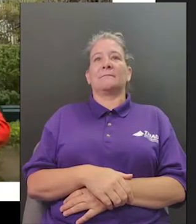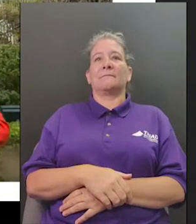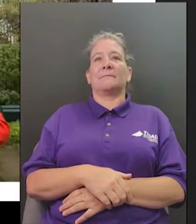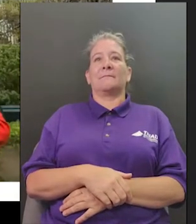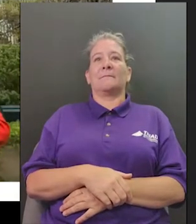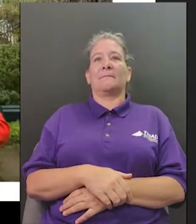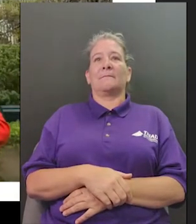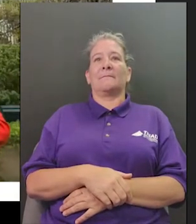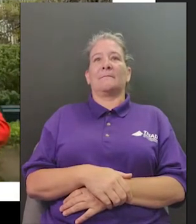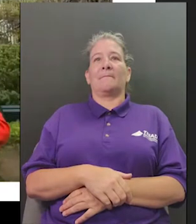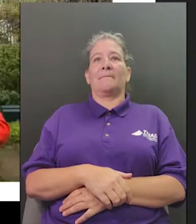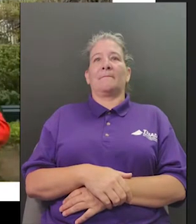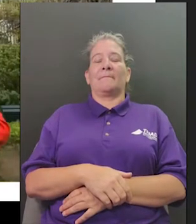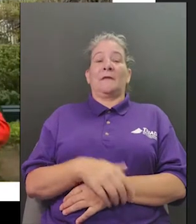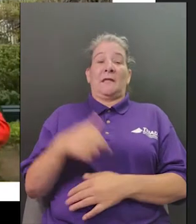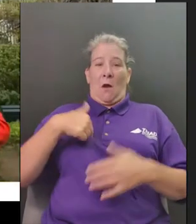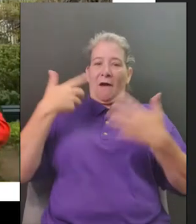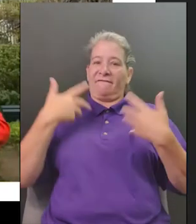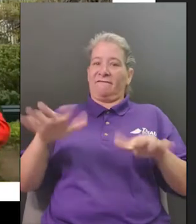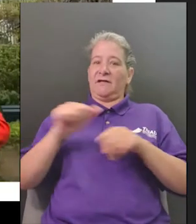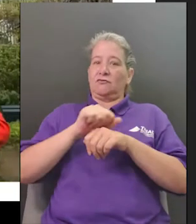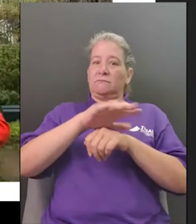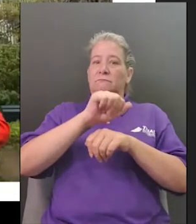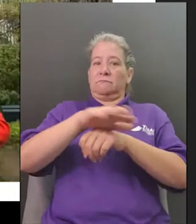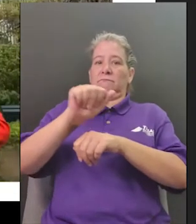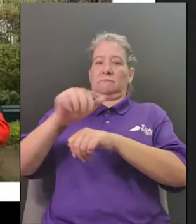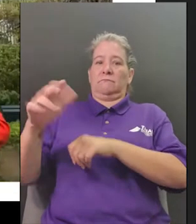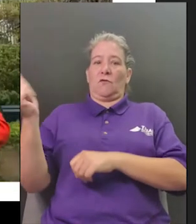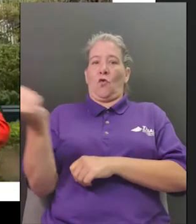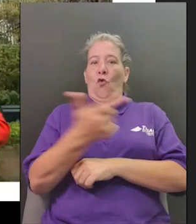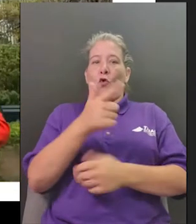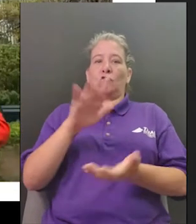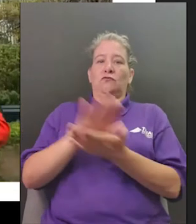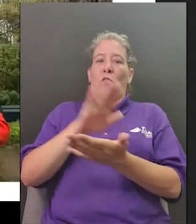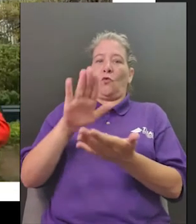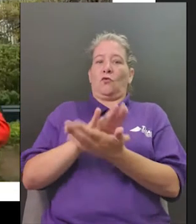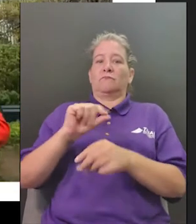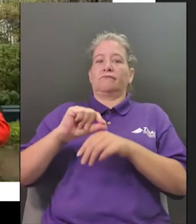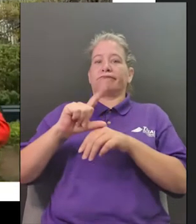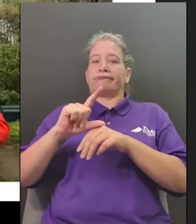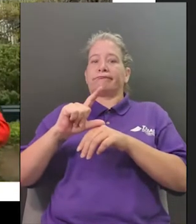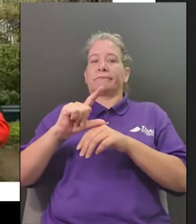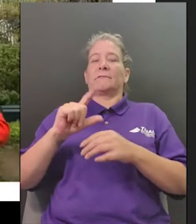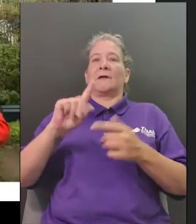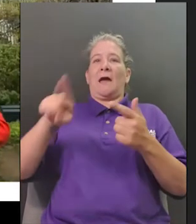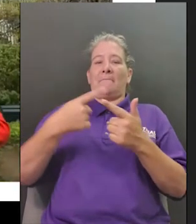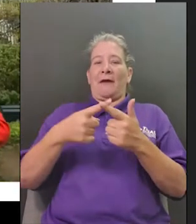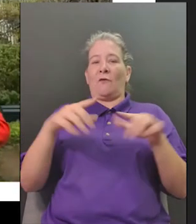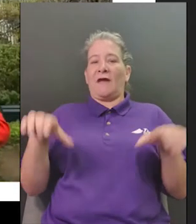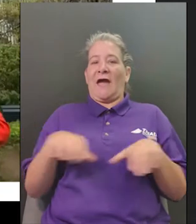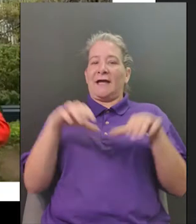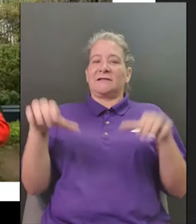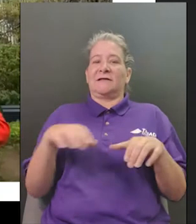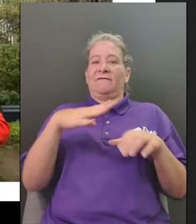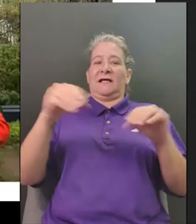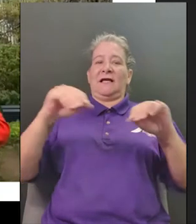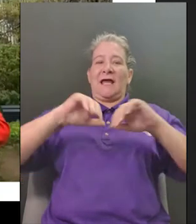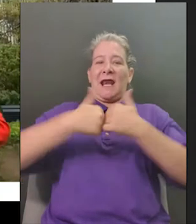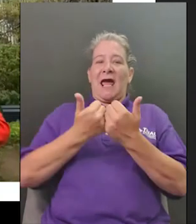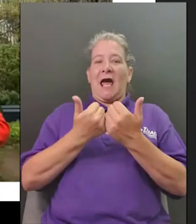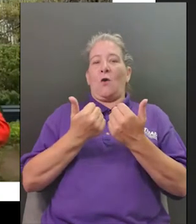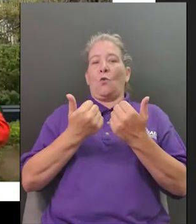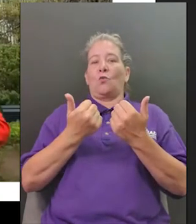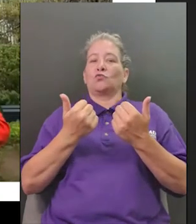you so we can get to some of the other stuff but one of our favorite things that we mentioned were fireworks